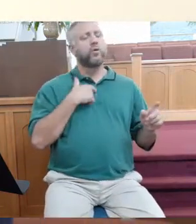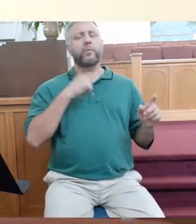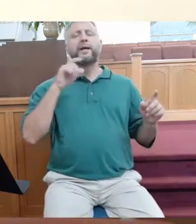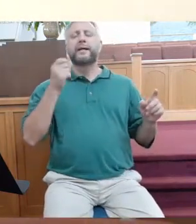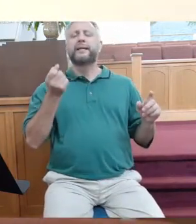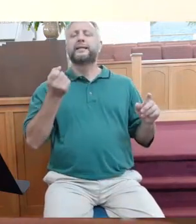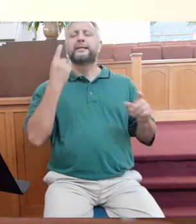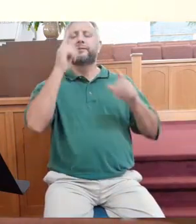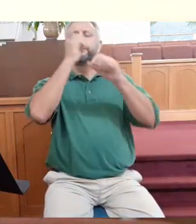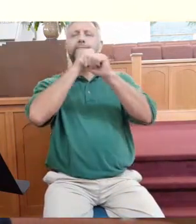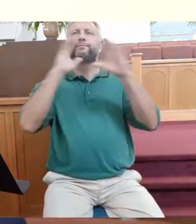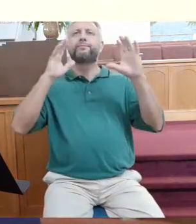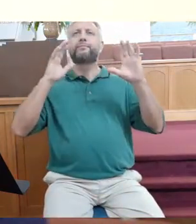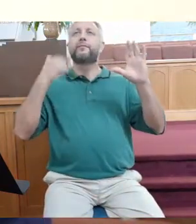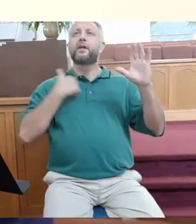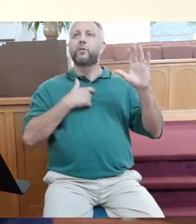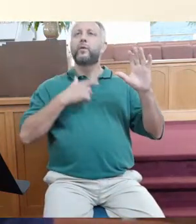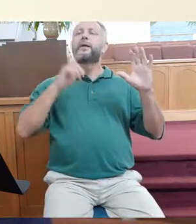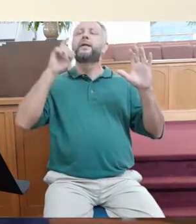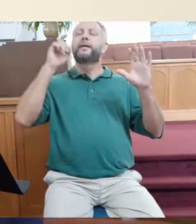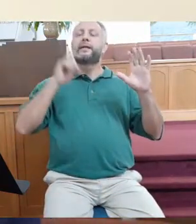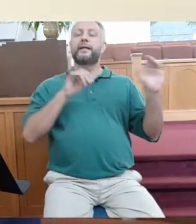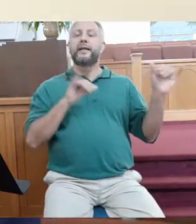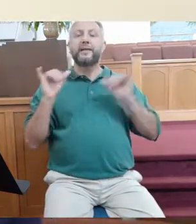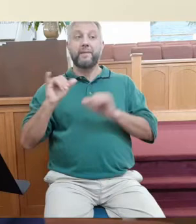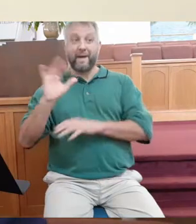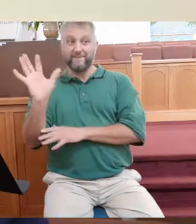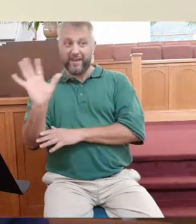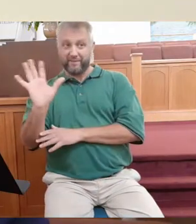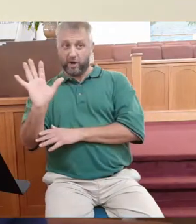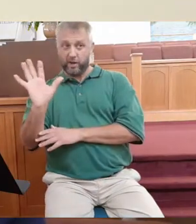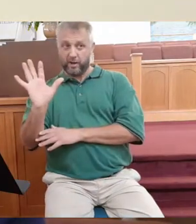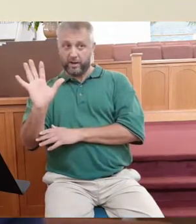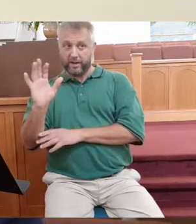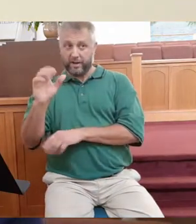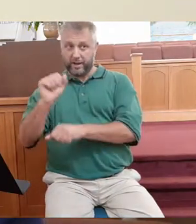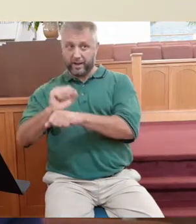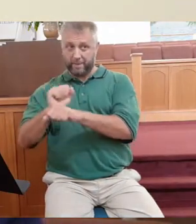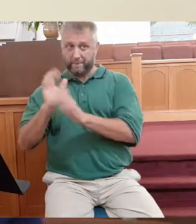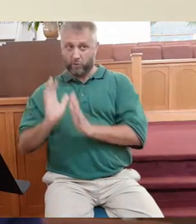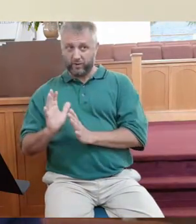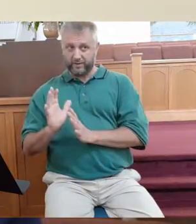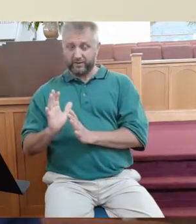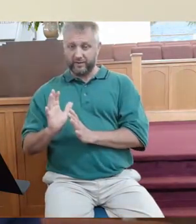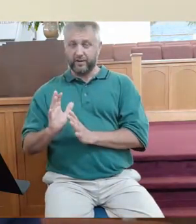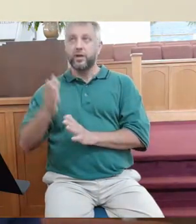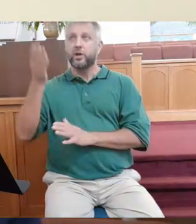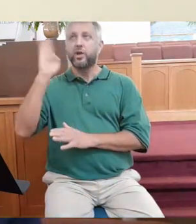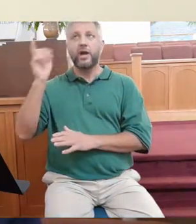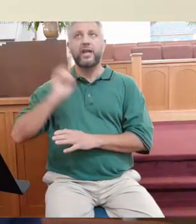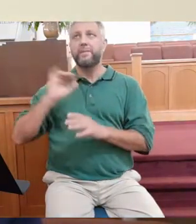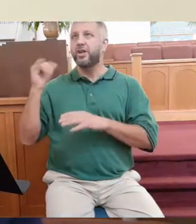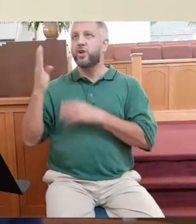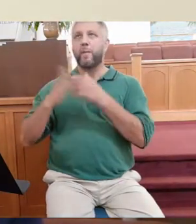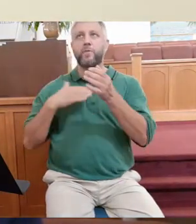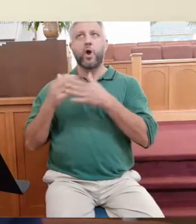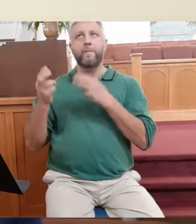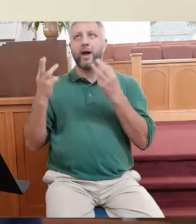that we need to be like these five o'clock employees, and we need to say, God, just give me a job.